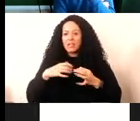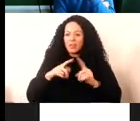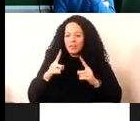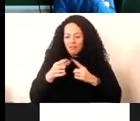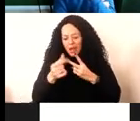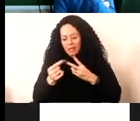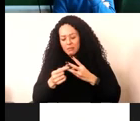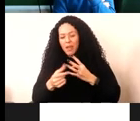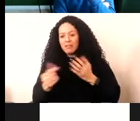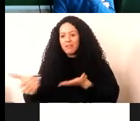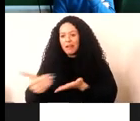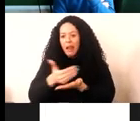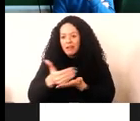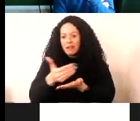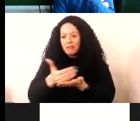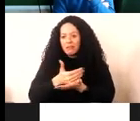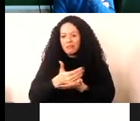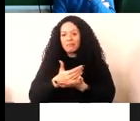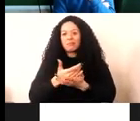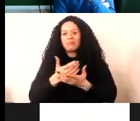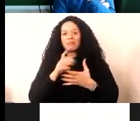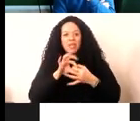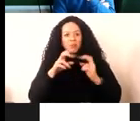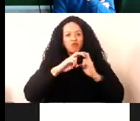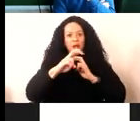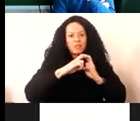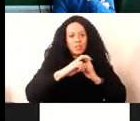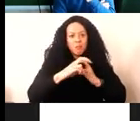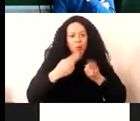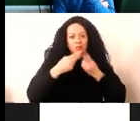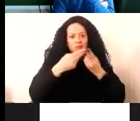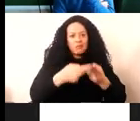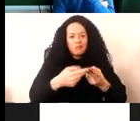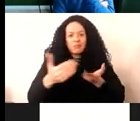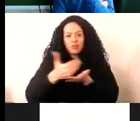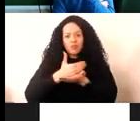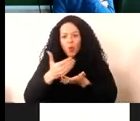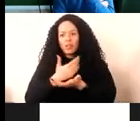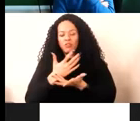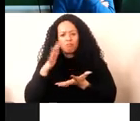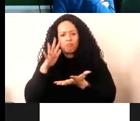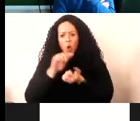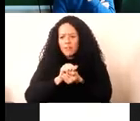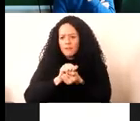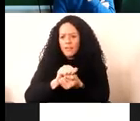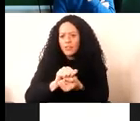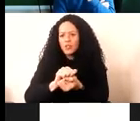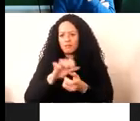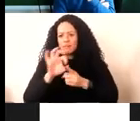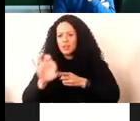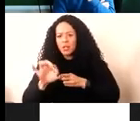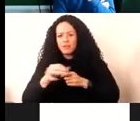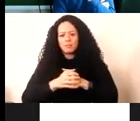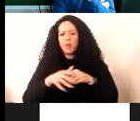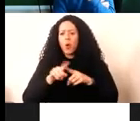collecting. So engagement with transport, storage, conservation specialisms, and it flags